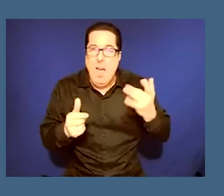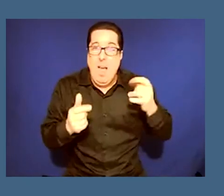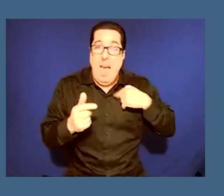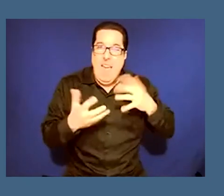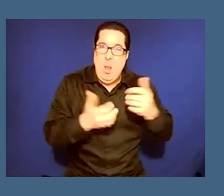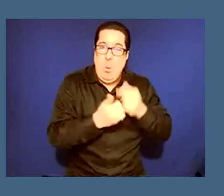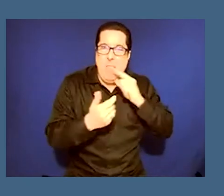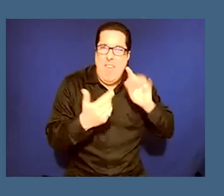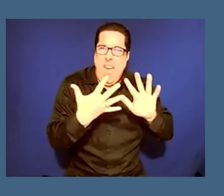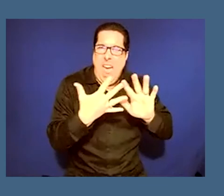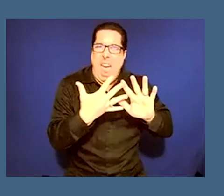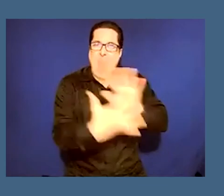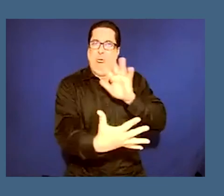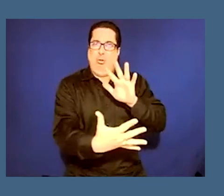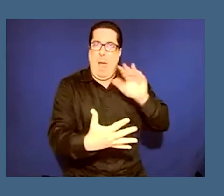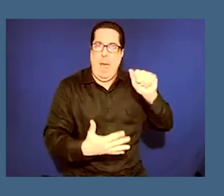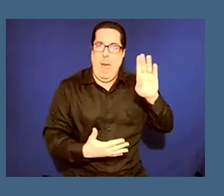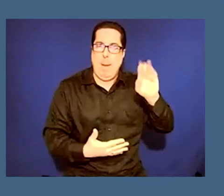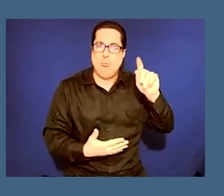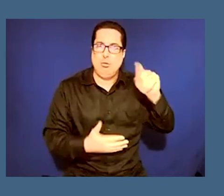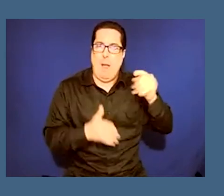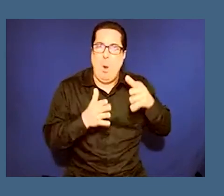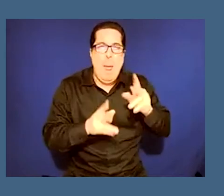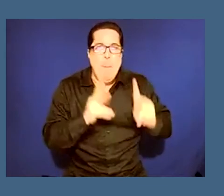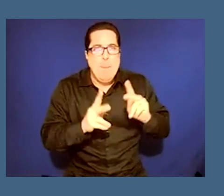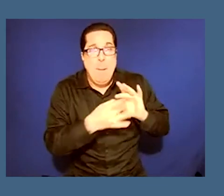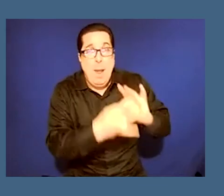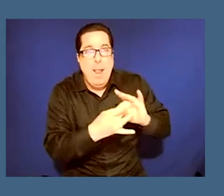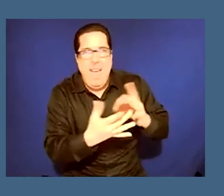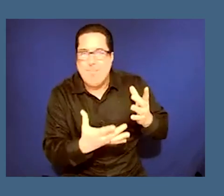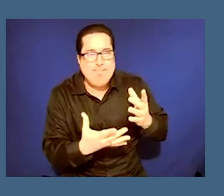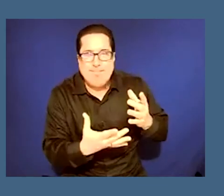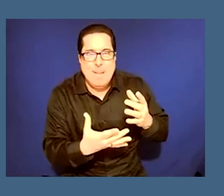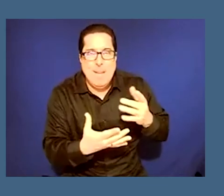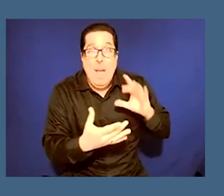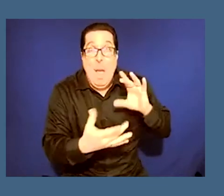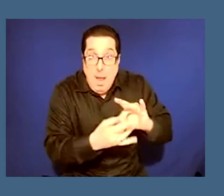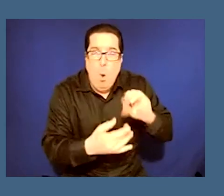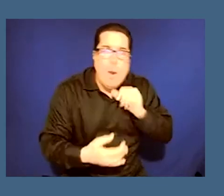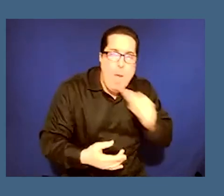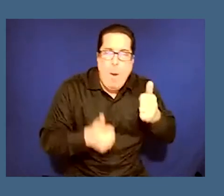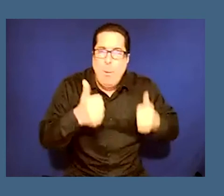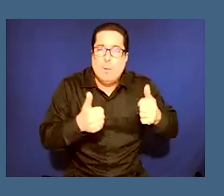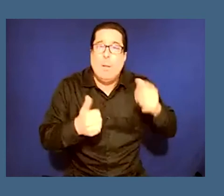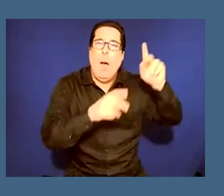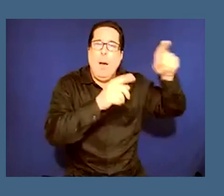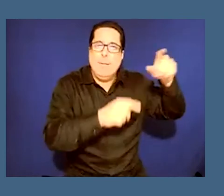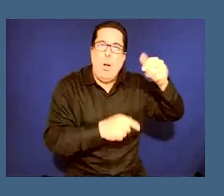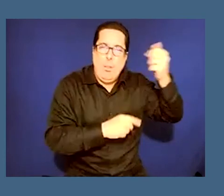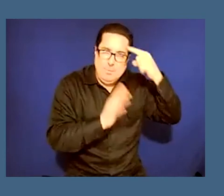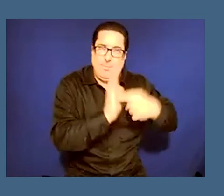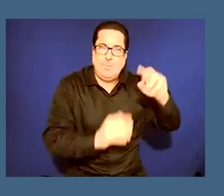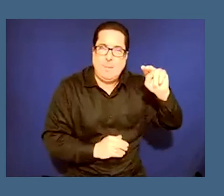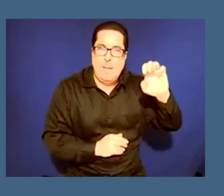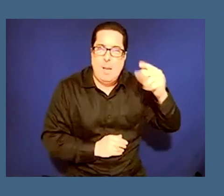personal connection like people let's say um more recently the netherlands said that they were going to return the government was going to return a number of